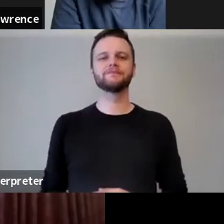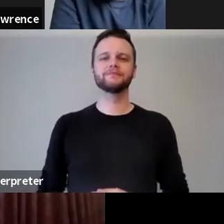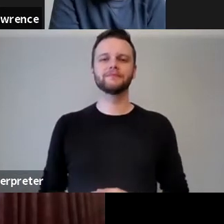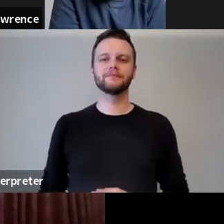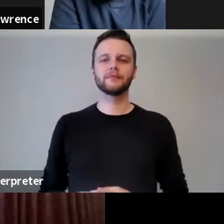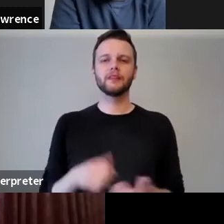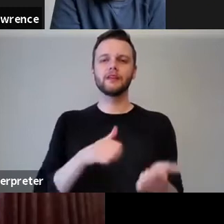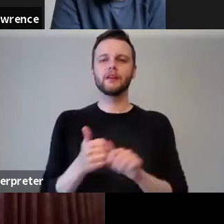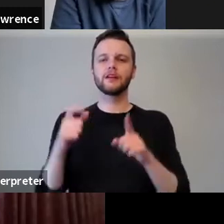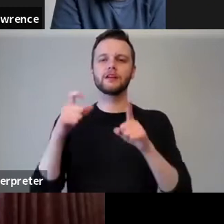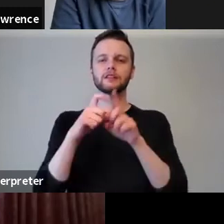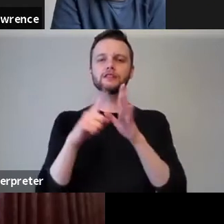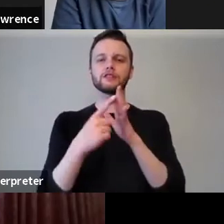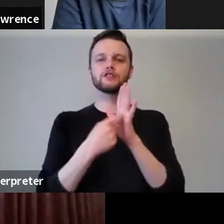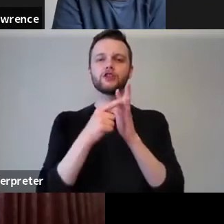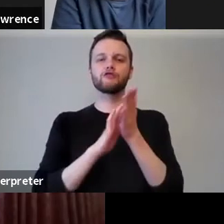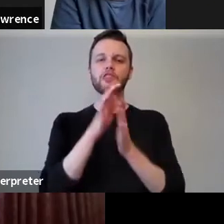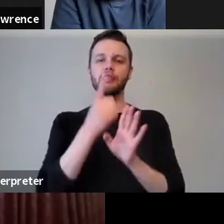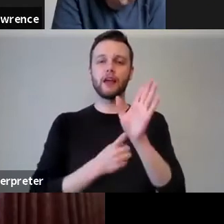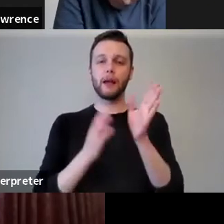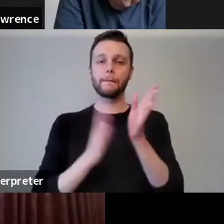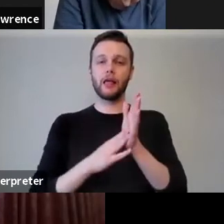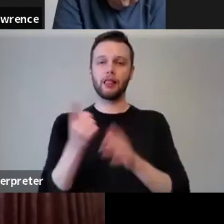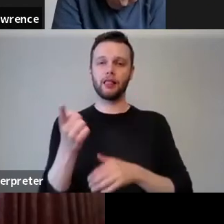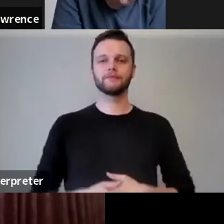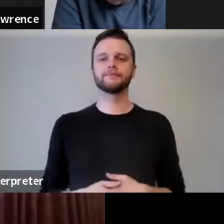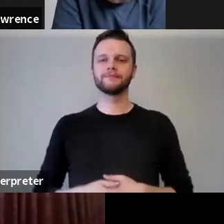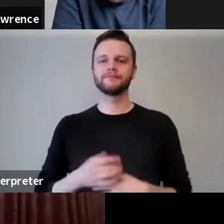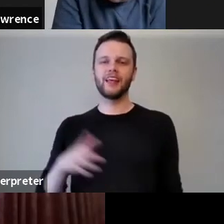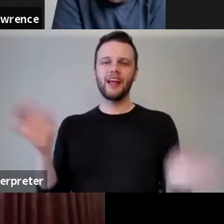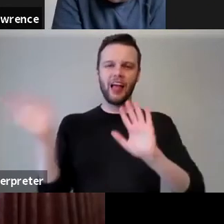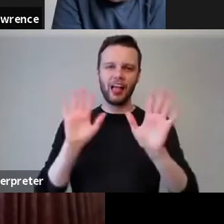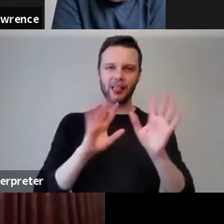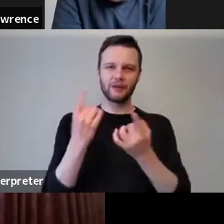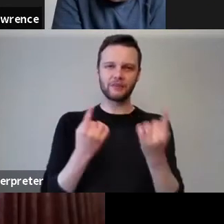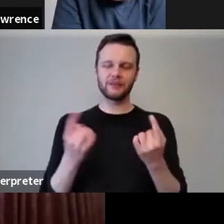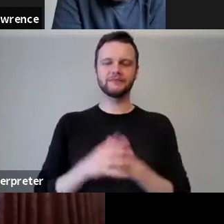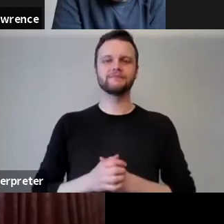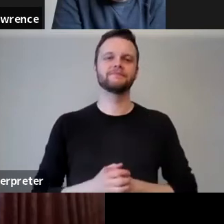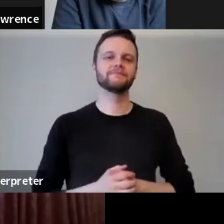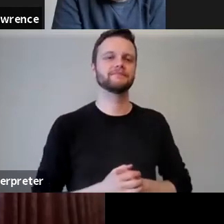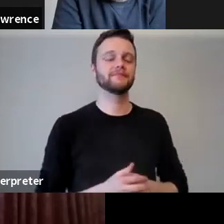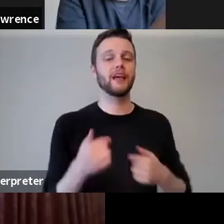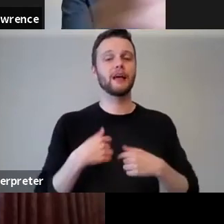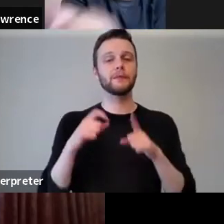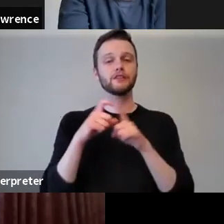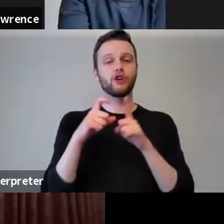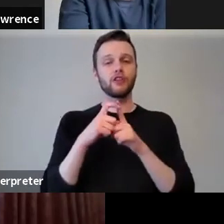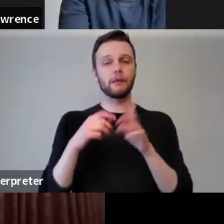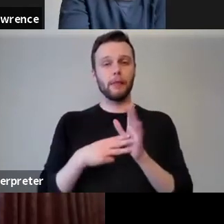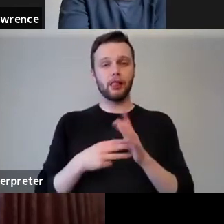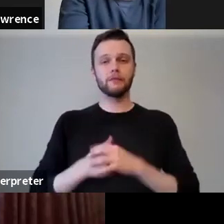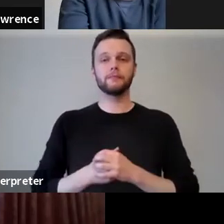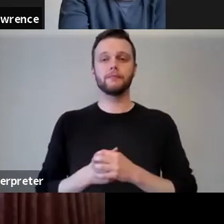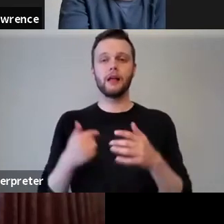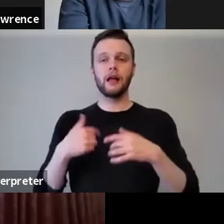Dorothy Miel from the University of Edinburgh. Hi. Hi everyone. Hi Janet. My name is Dorothy Miel. I'm a